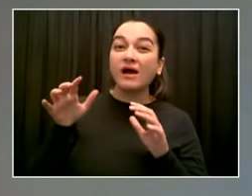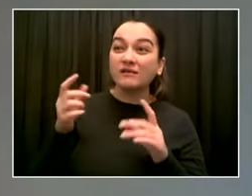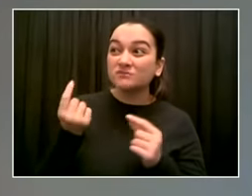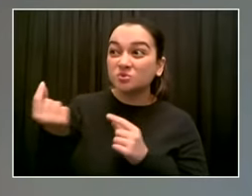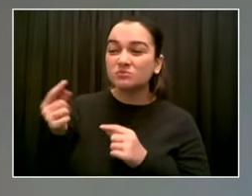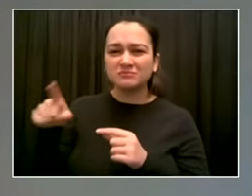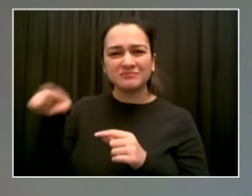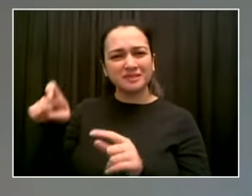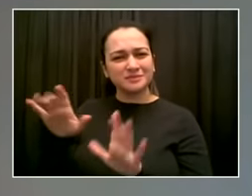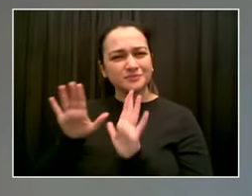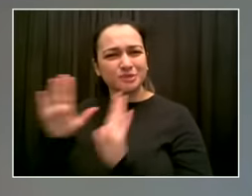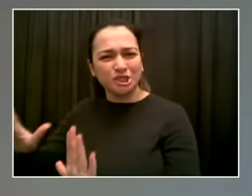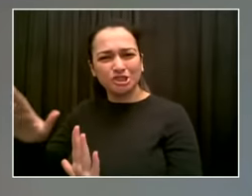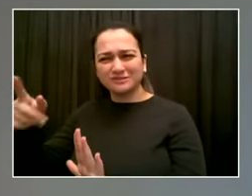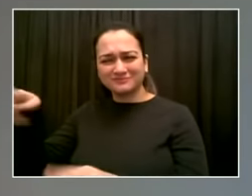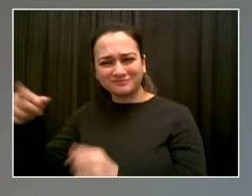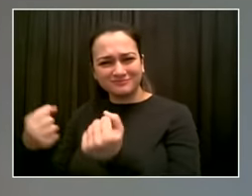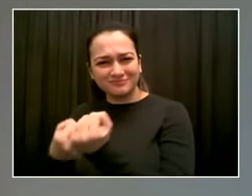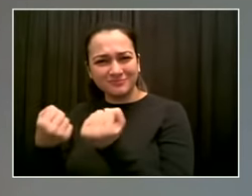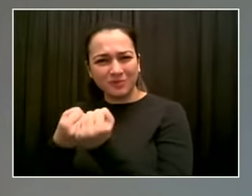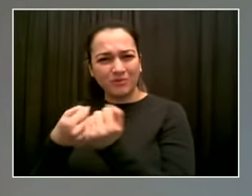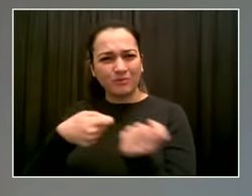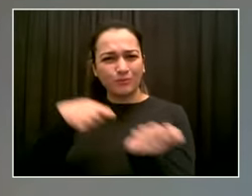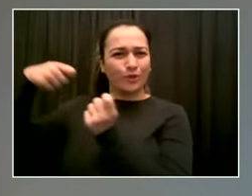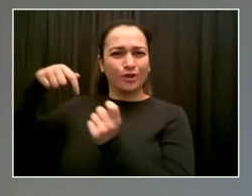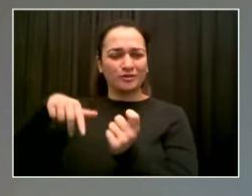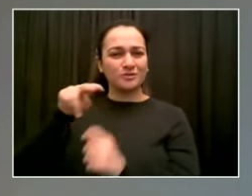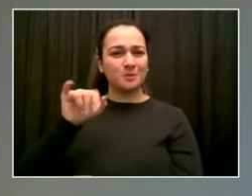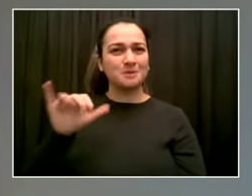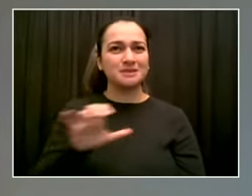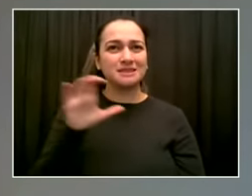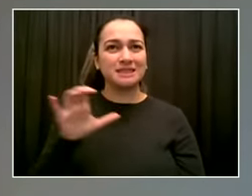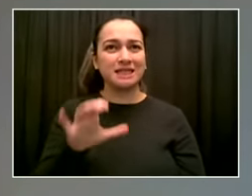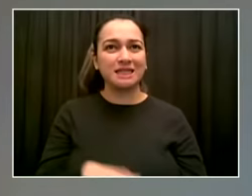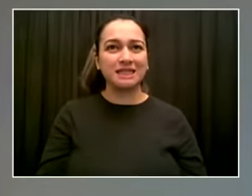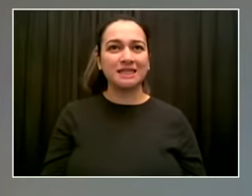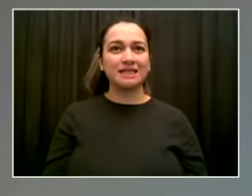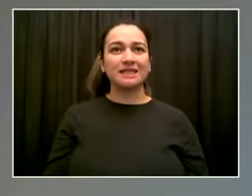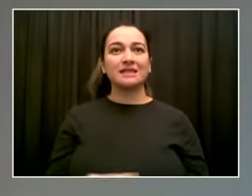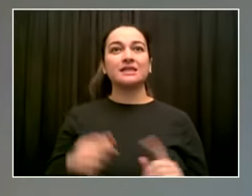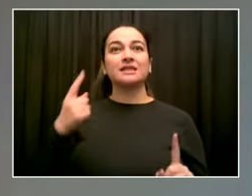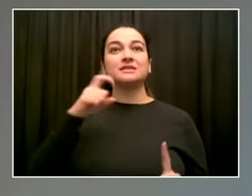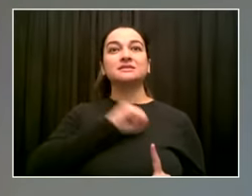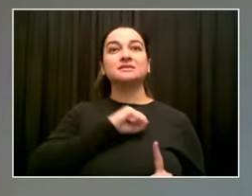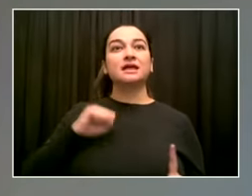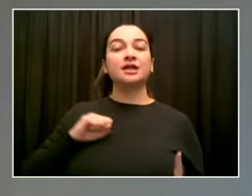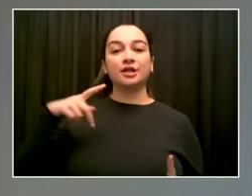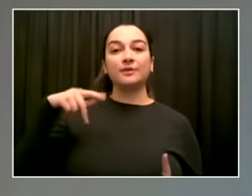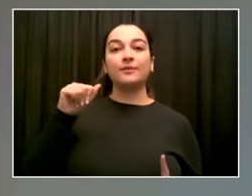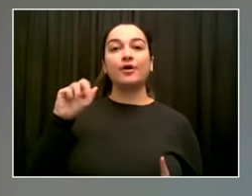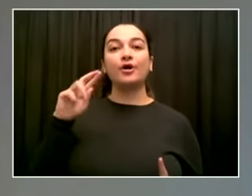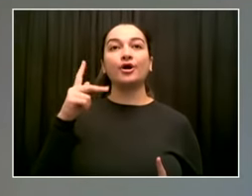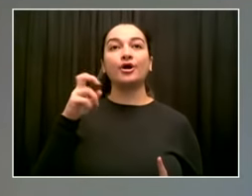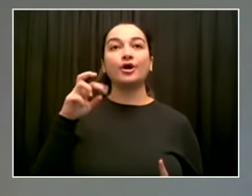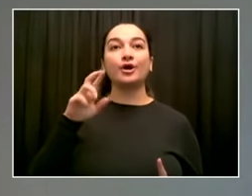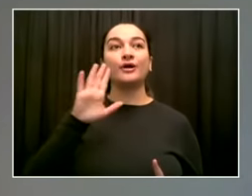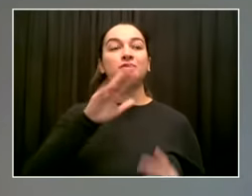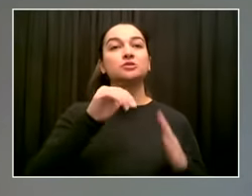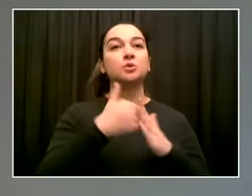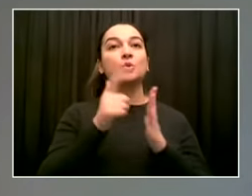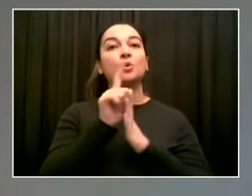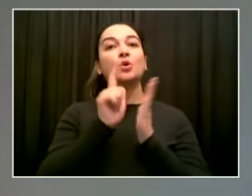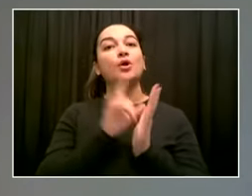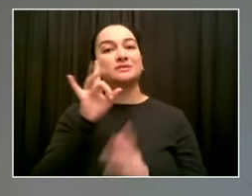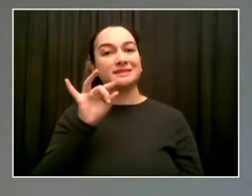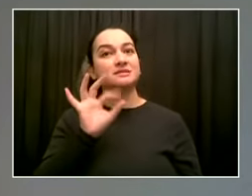Parker's bill in Albany will help us do that. But our own internet master plan actually creates space for